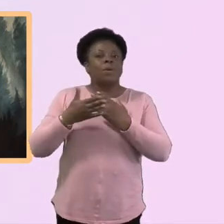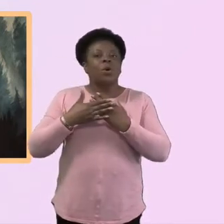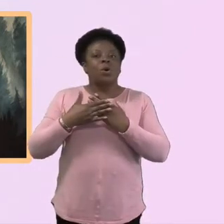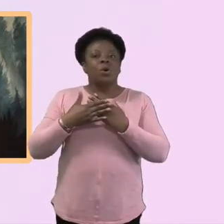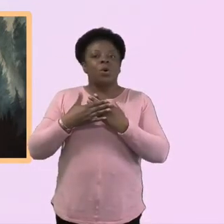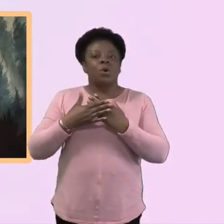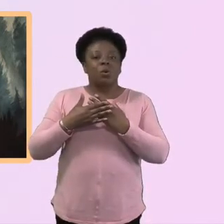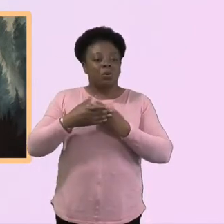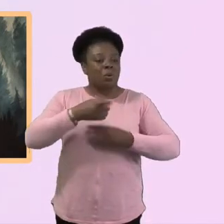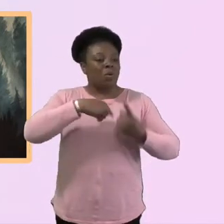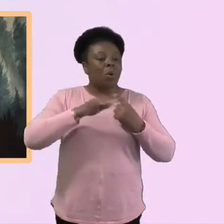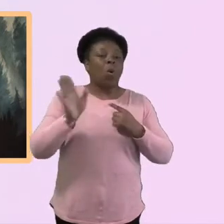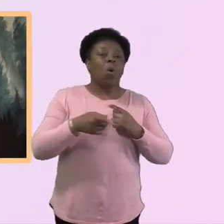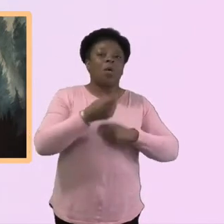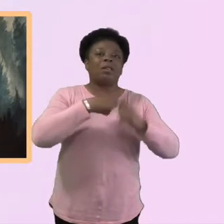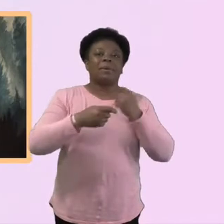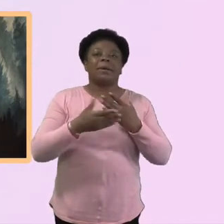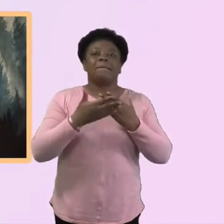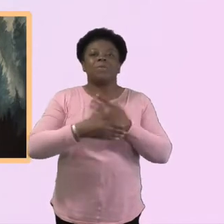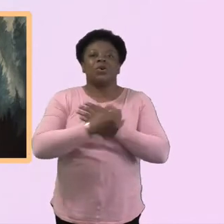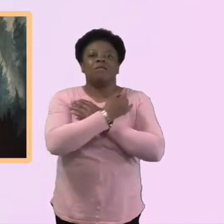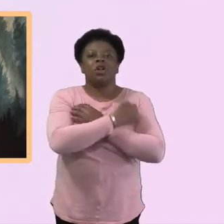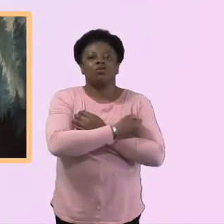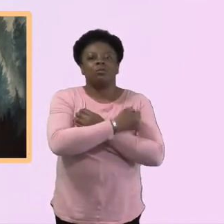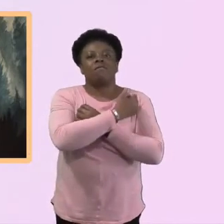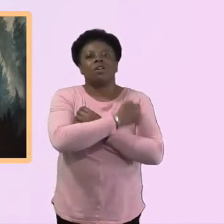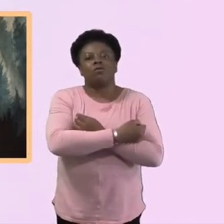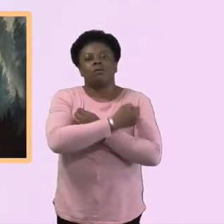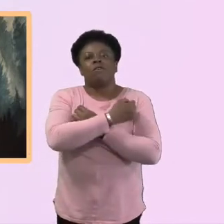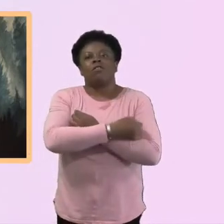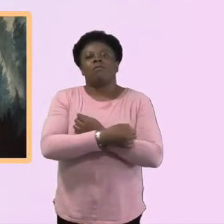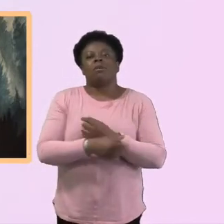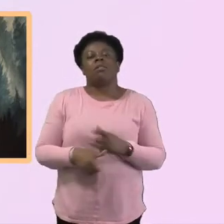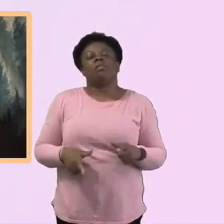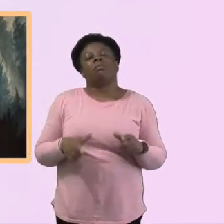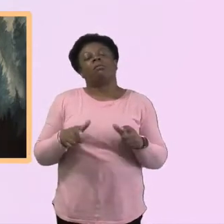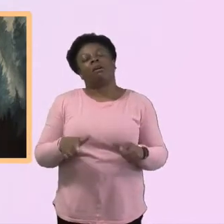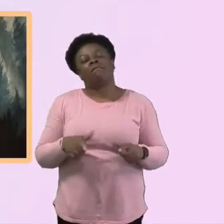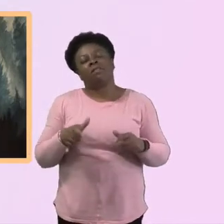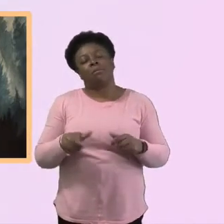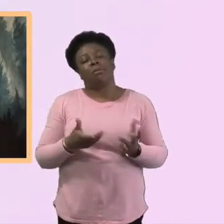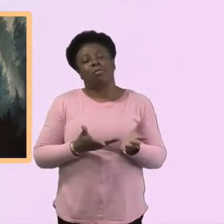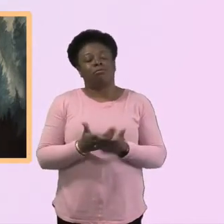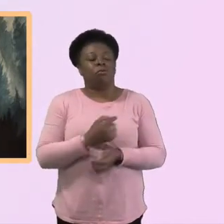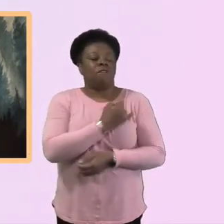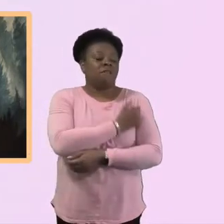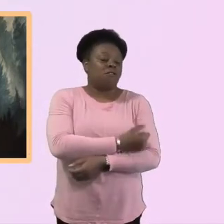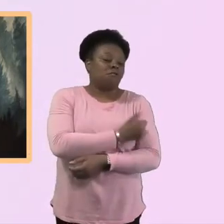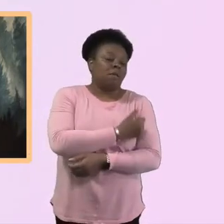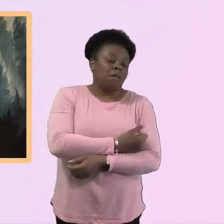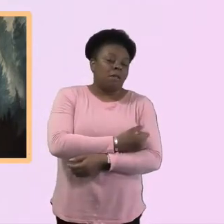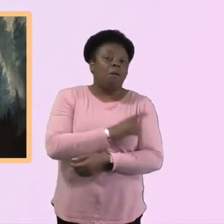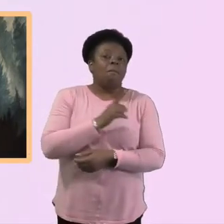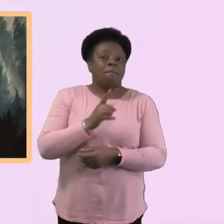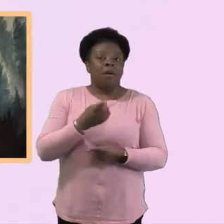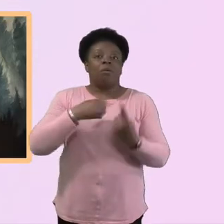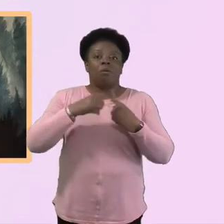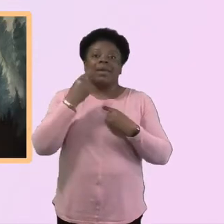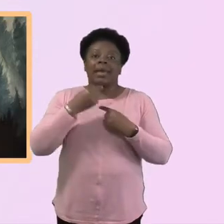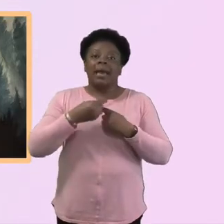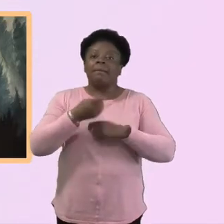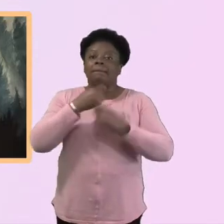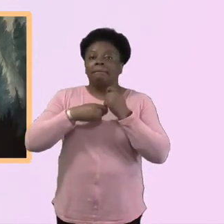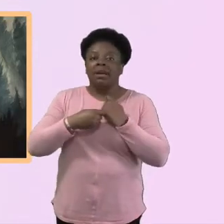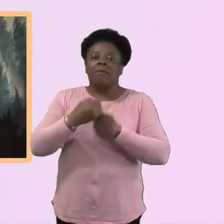all vulnerable. And I feel like it's, um, made us more comfortable being vulnerable with each other as well. Yeah. Yeah.